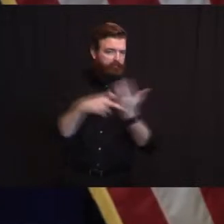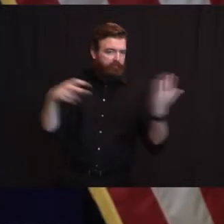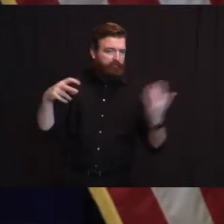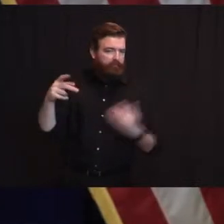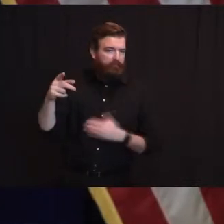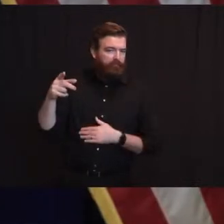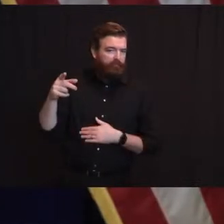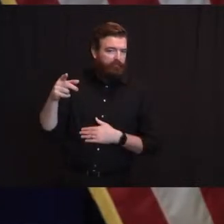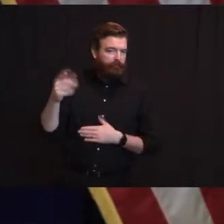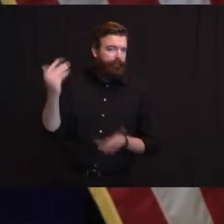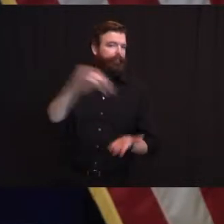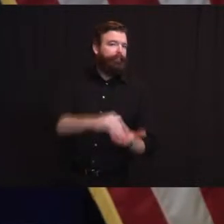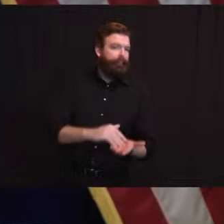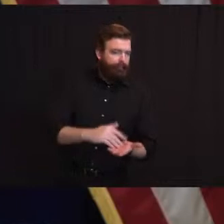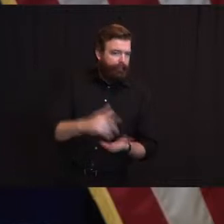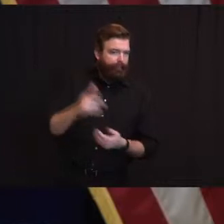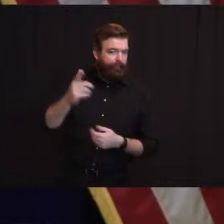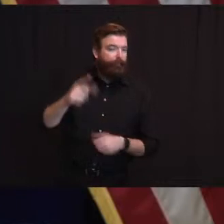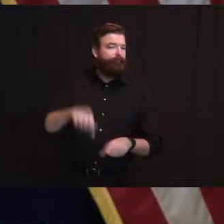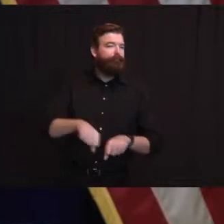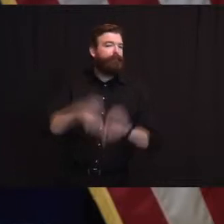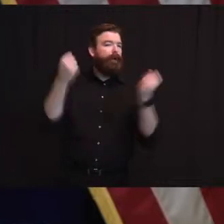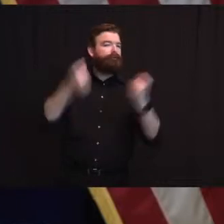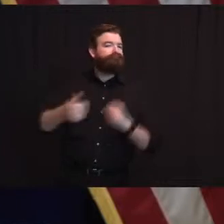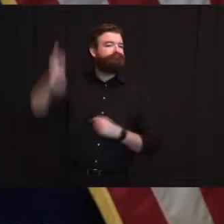several people not wearing masks.